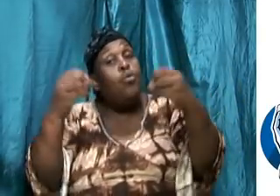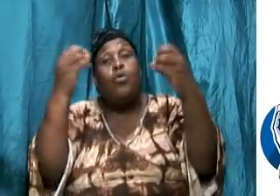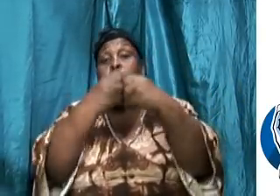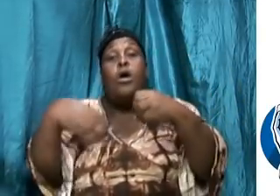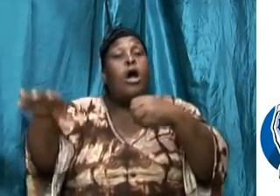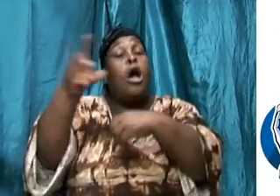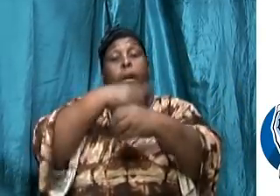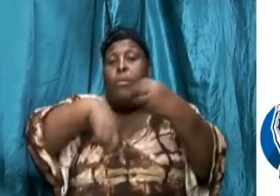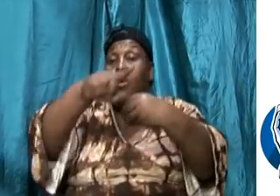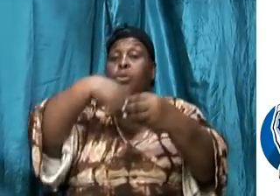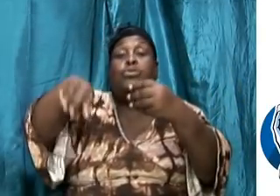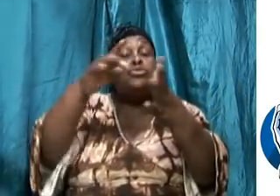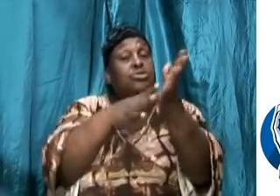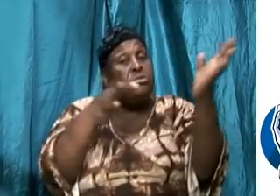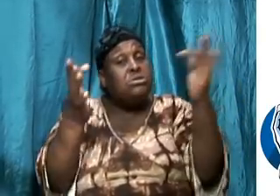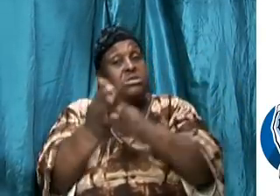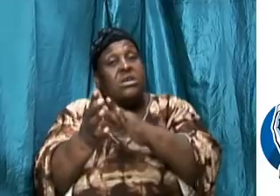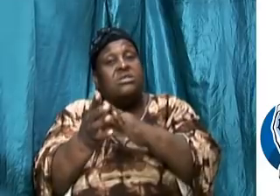that should be